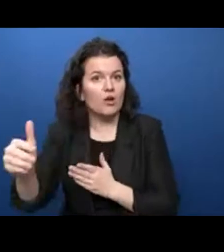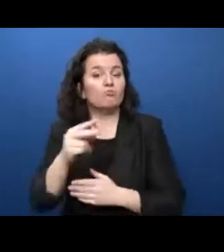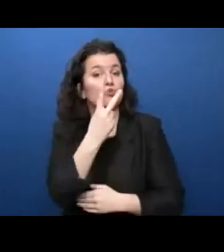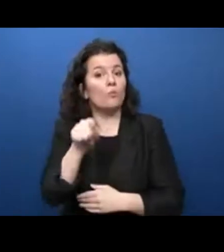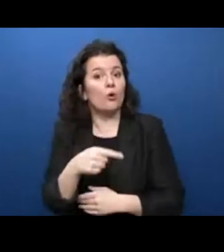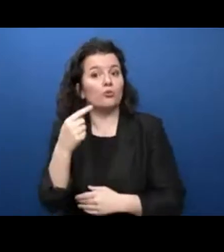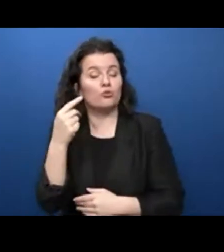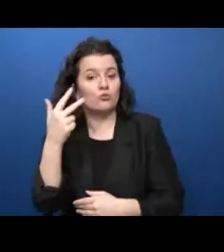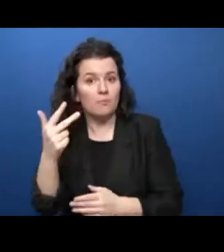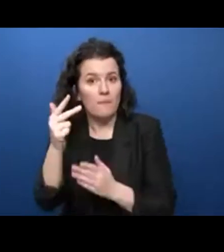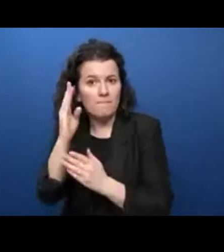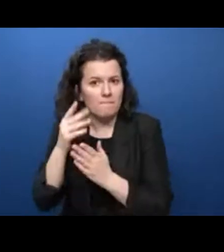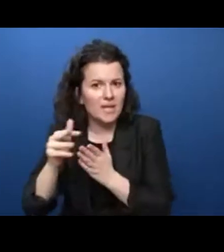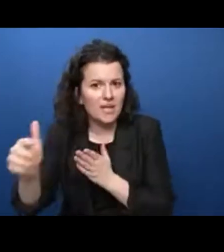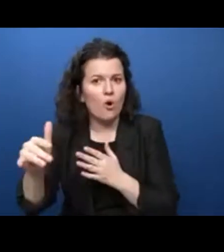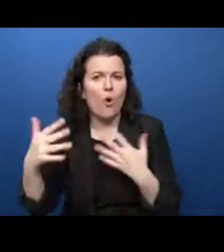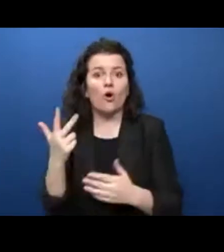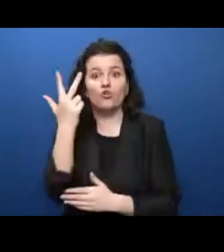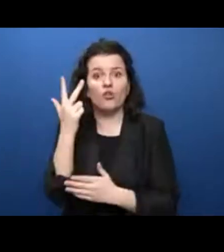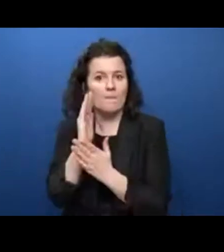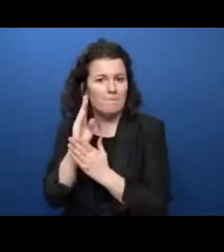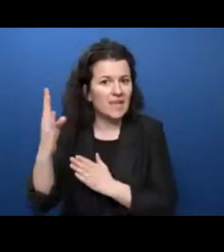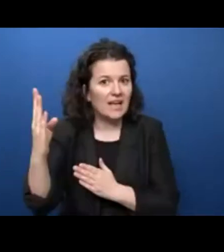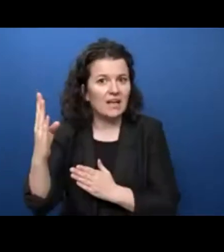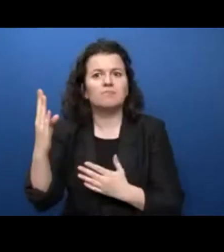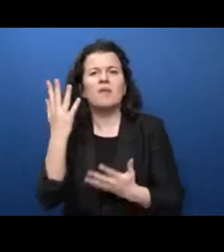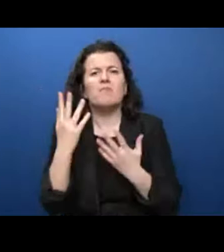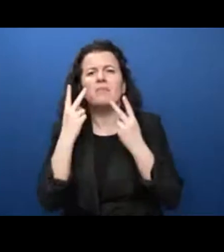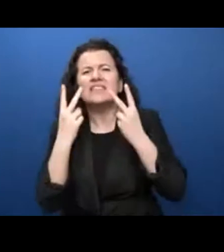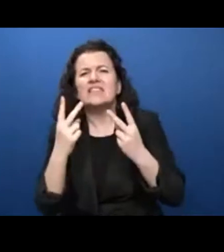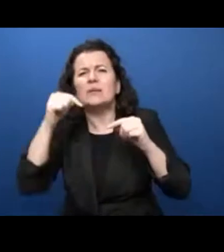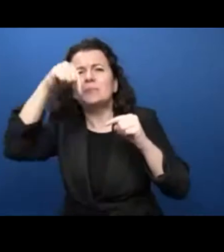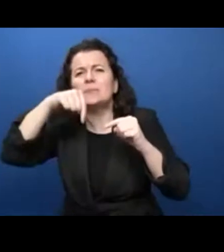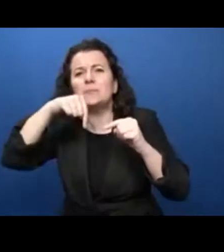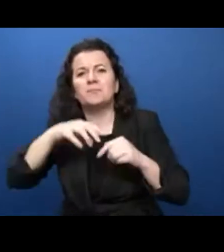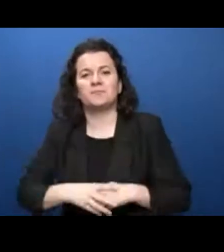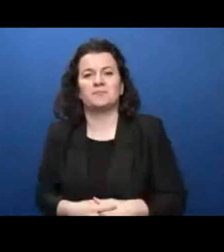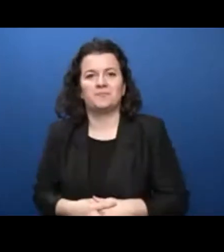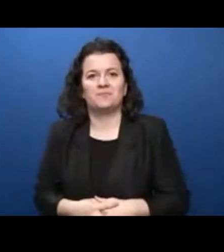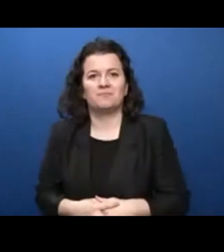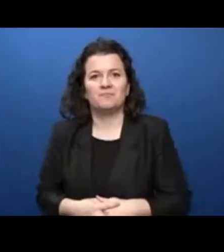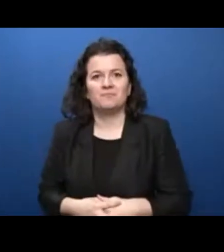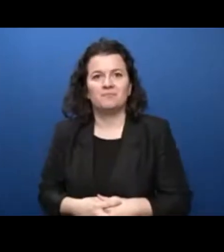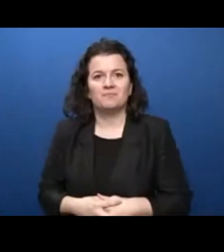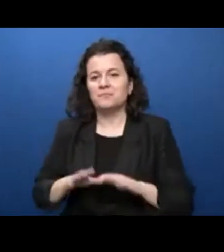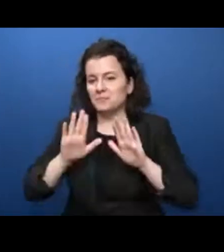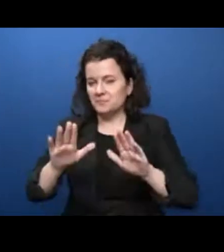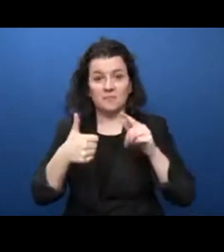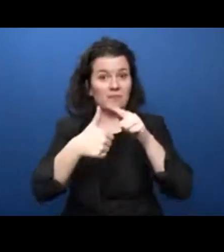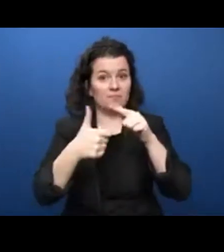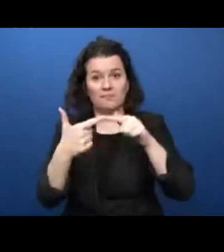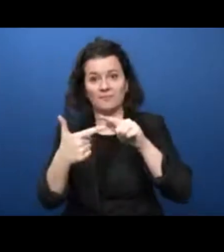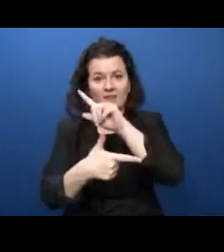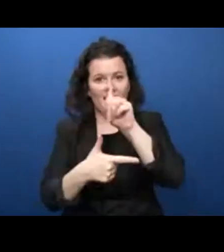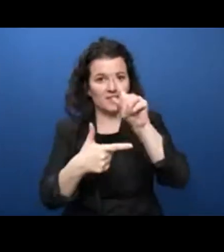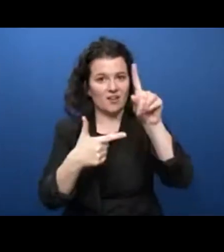3 billion, which I think may not yet be on your screen. I'll give you a second to answer those. Well, I'll go